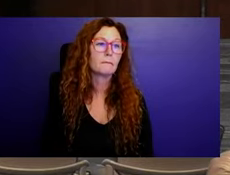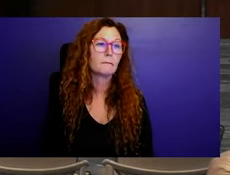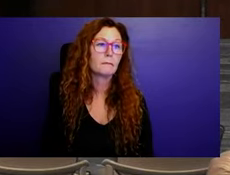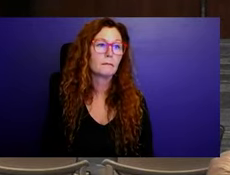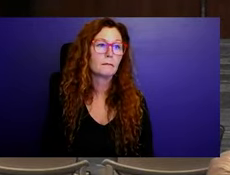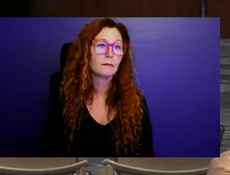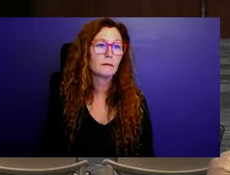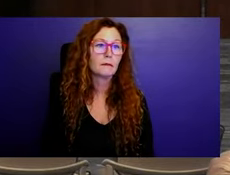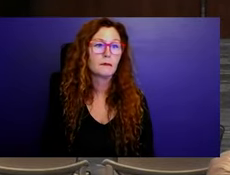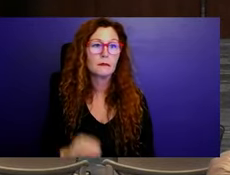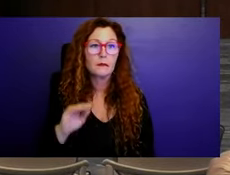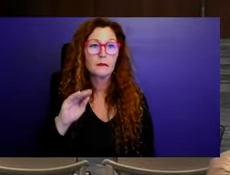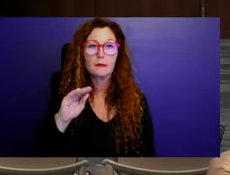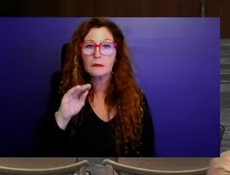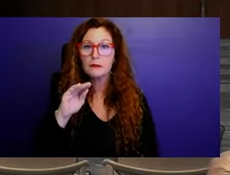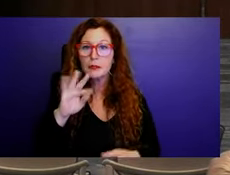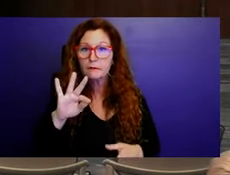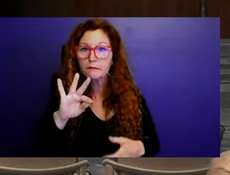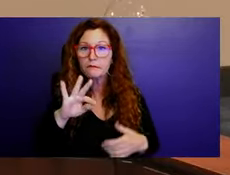zone X?